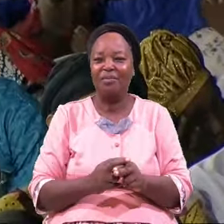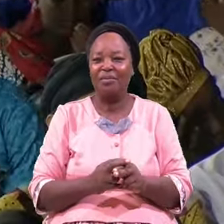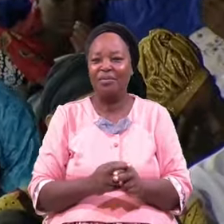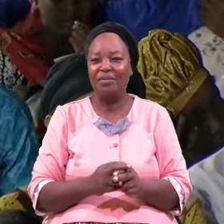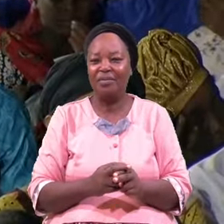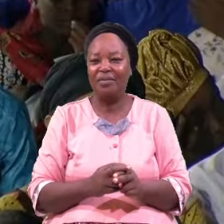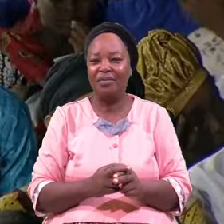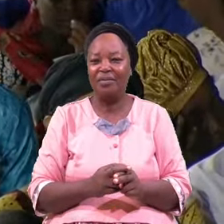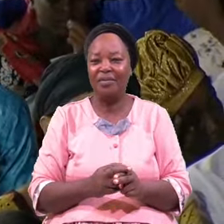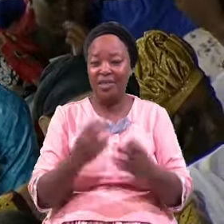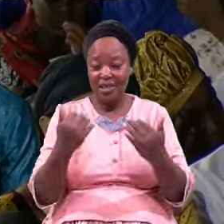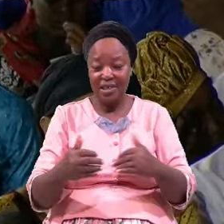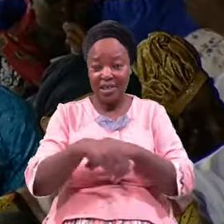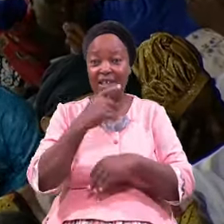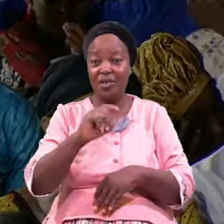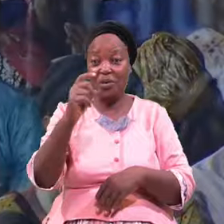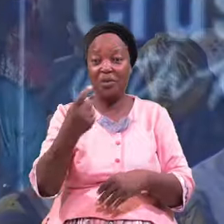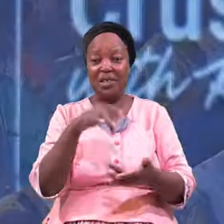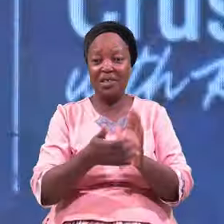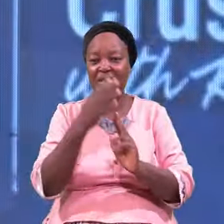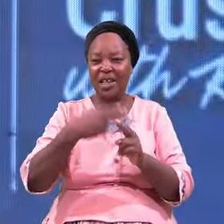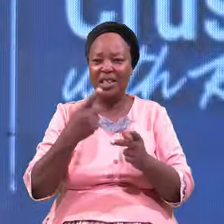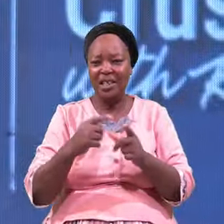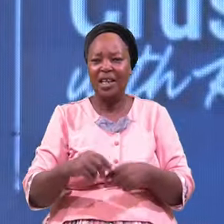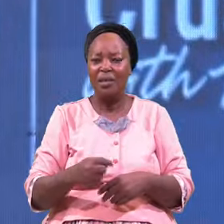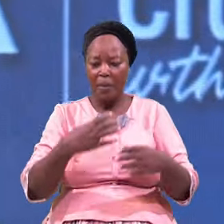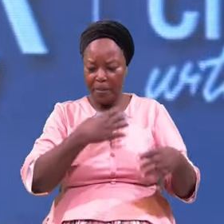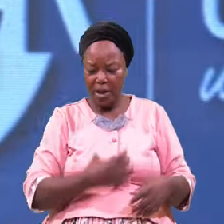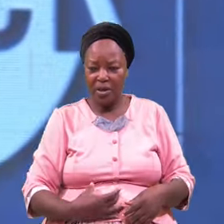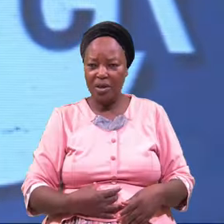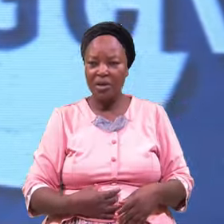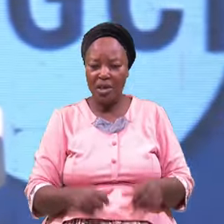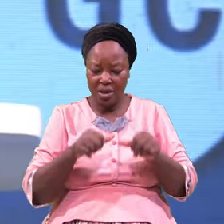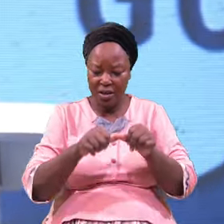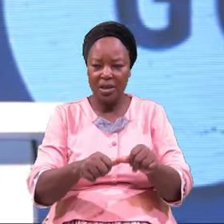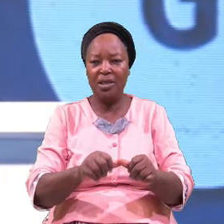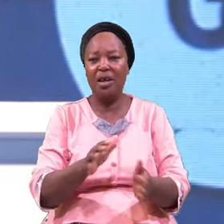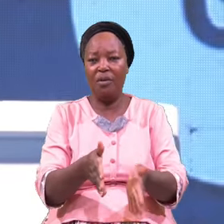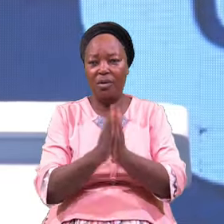Passionate Importunate Requests For Transforming Touch